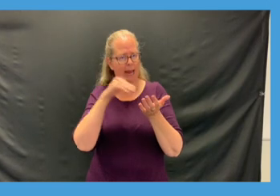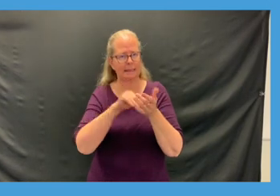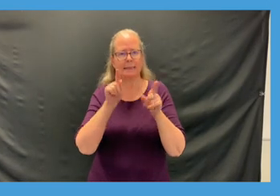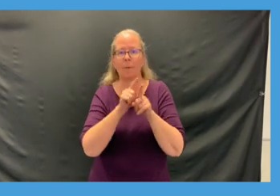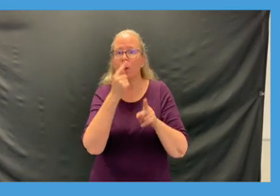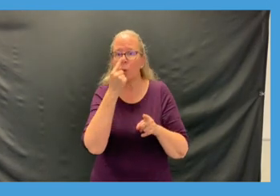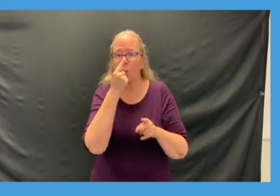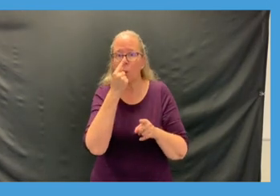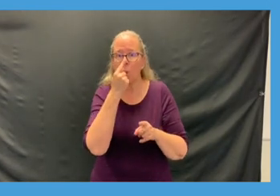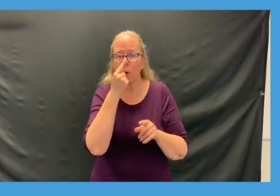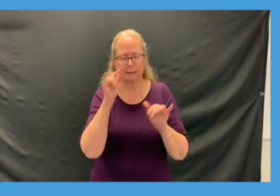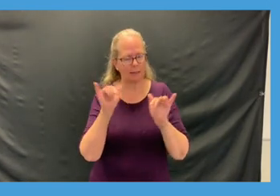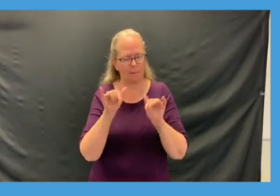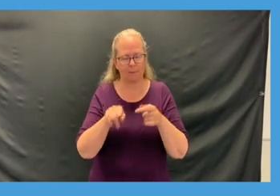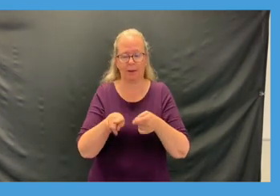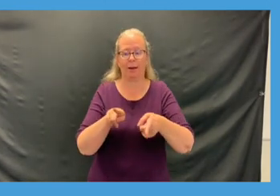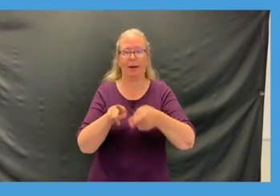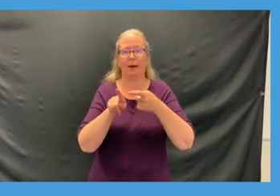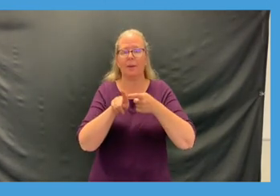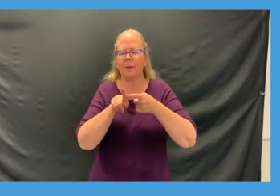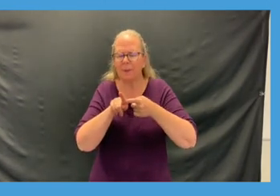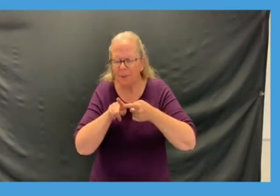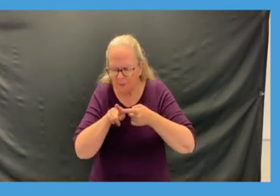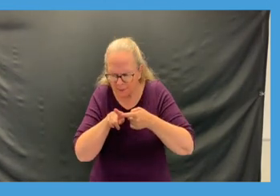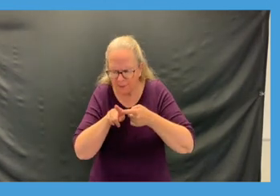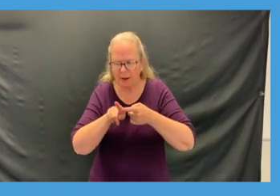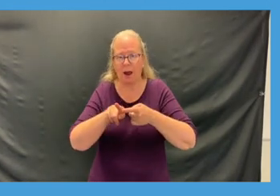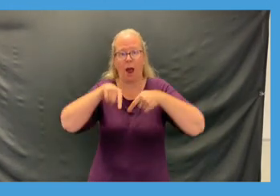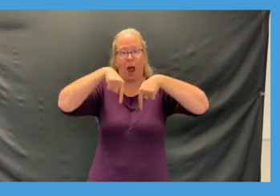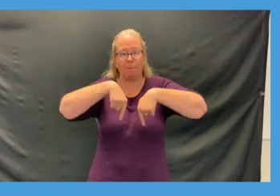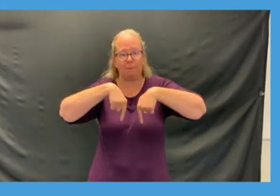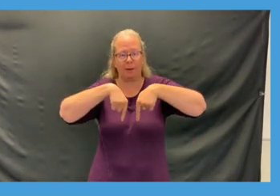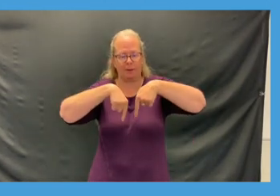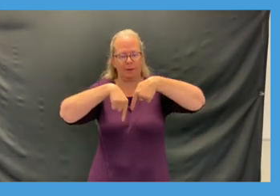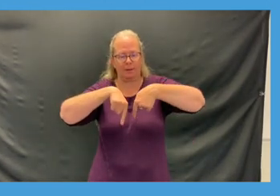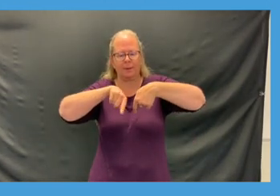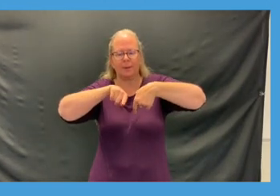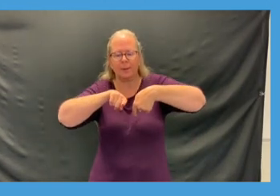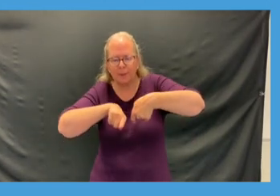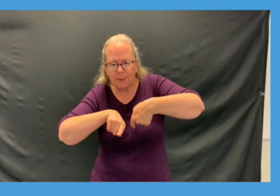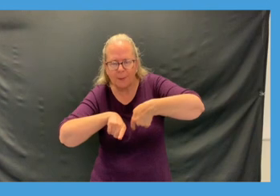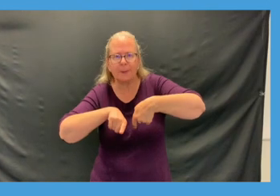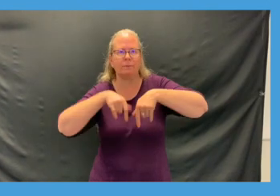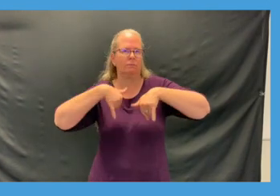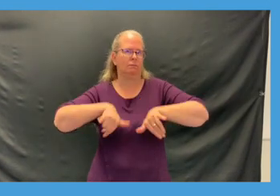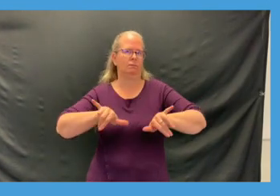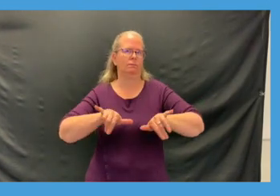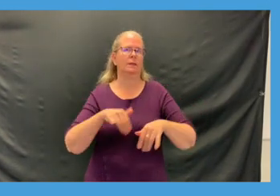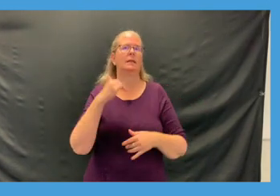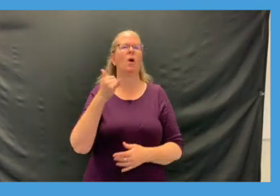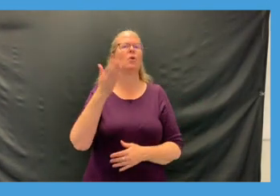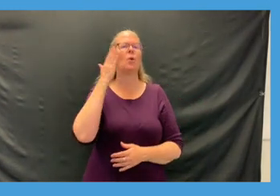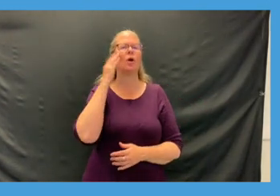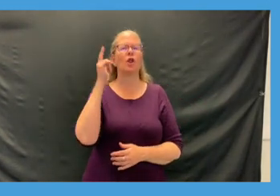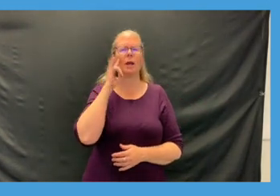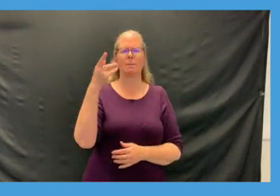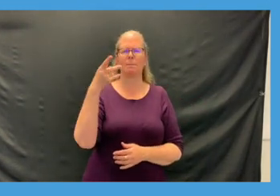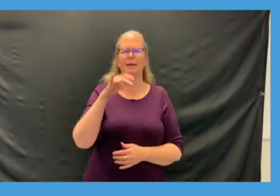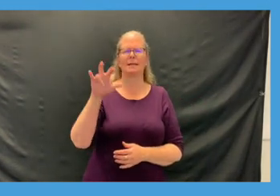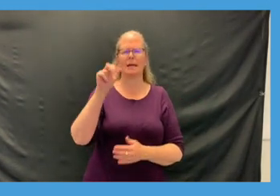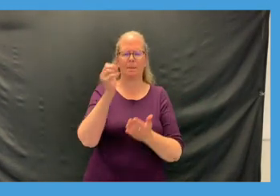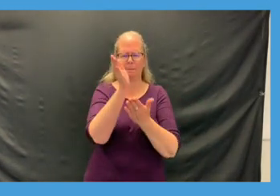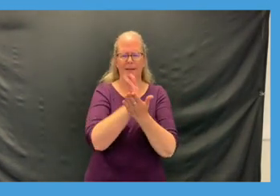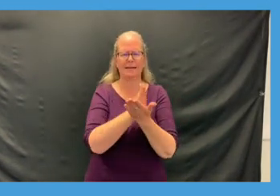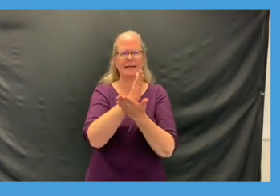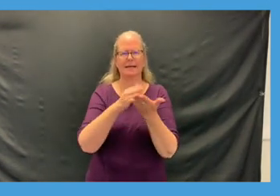awesome and then next we're gonna bring our legs up nice and wide like you have a big piece of pie or